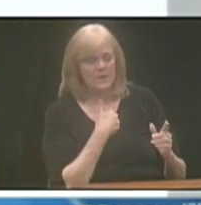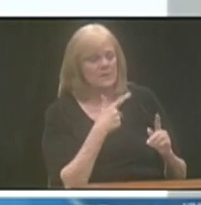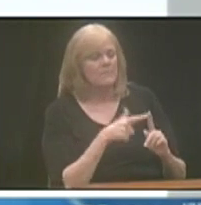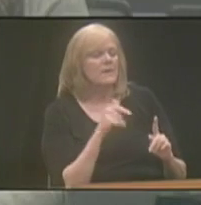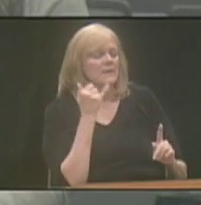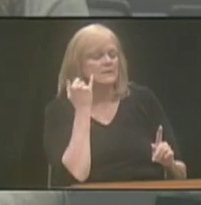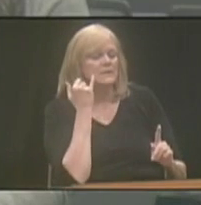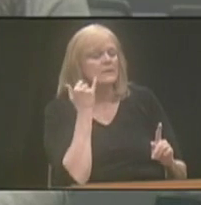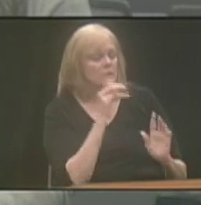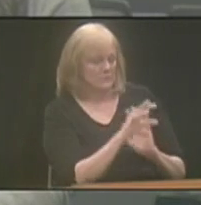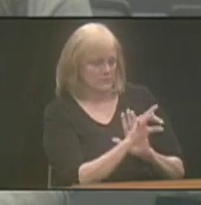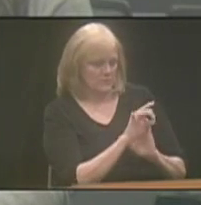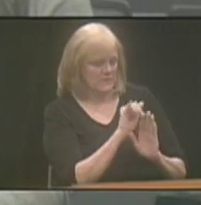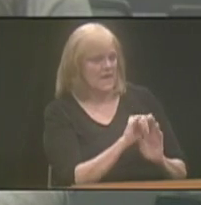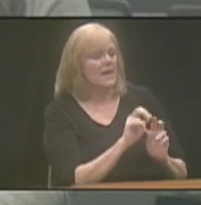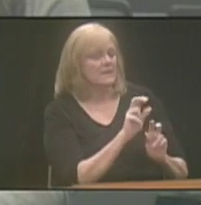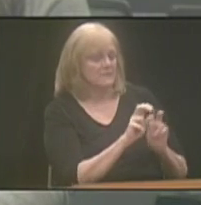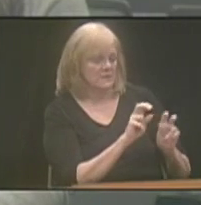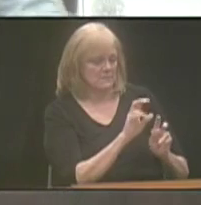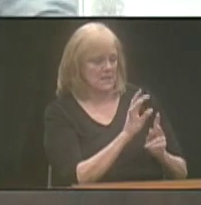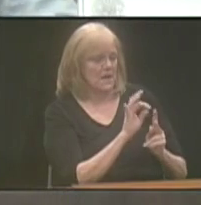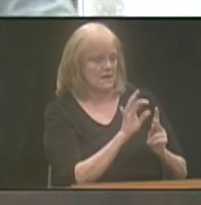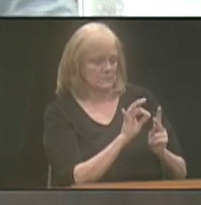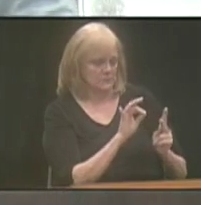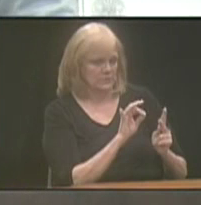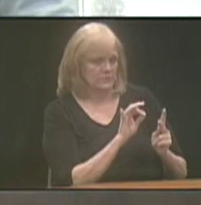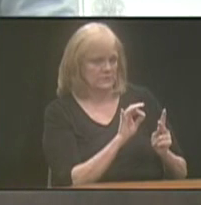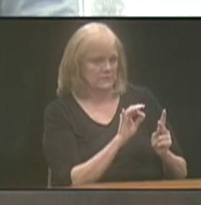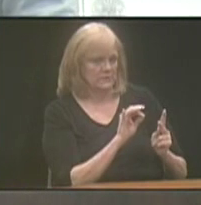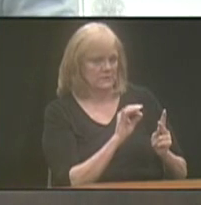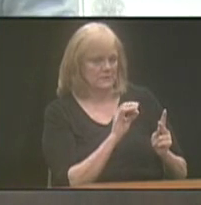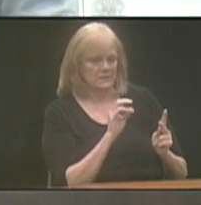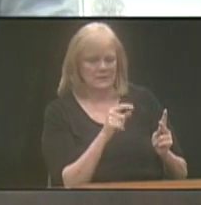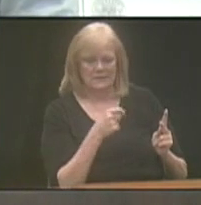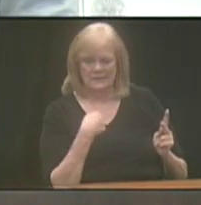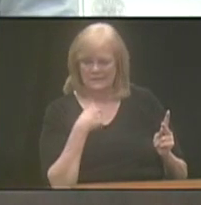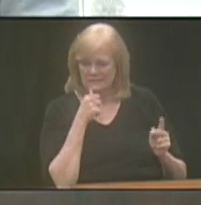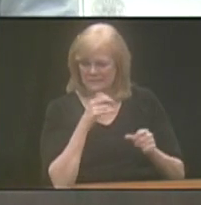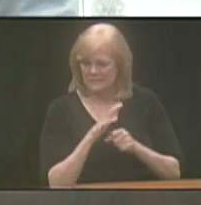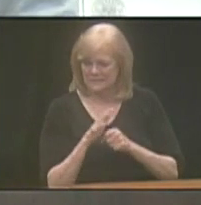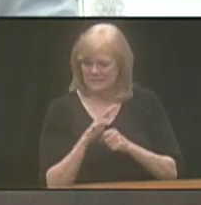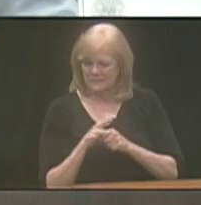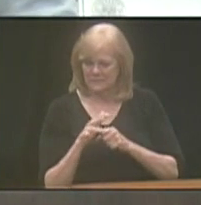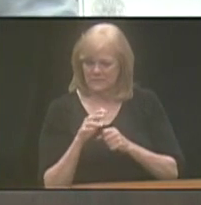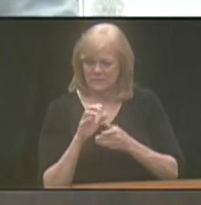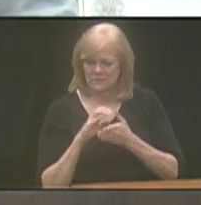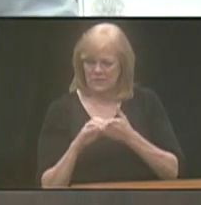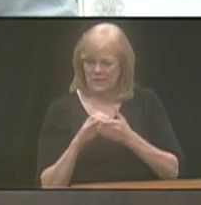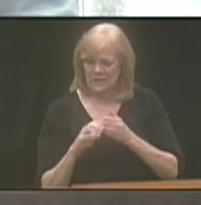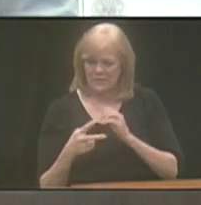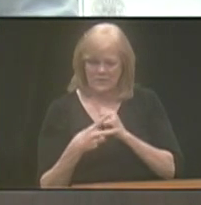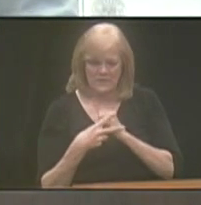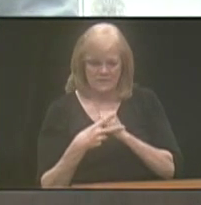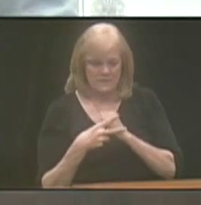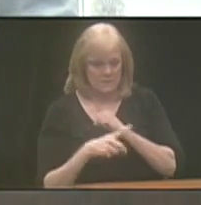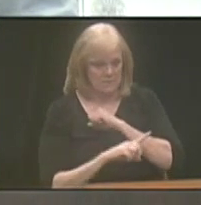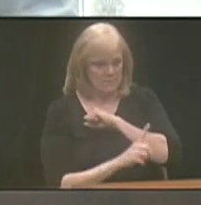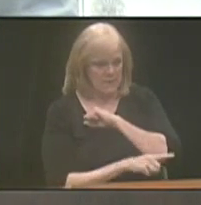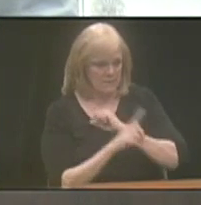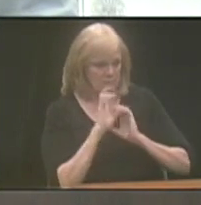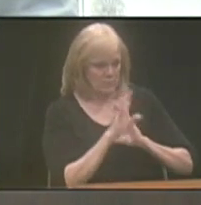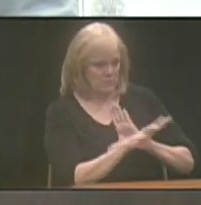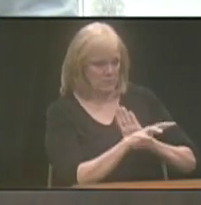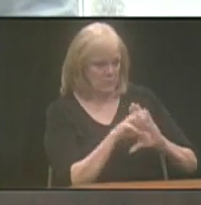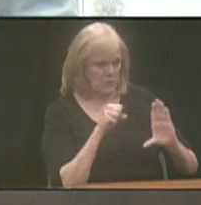if you, let's say you choose that investment option, you're a little short on the savings or the checking option. Is there a penalty for pulling